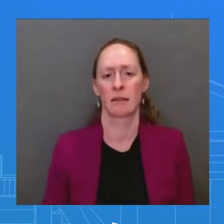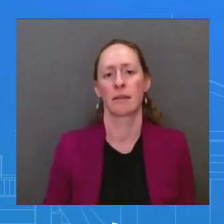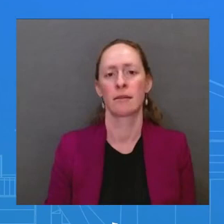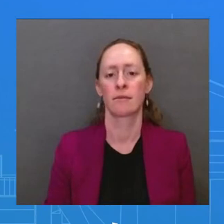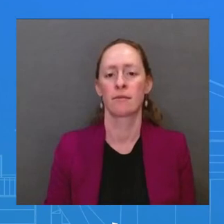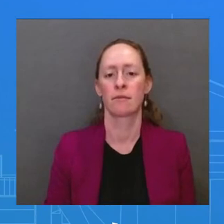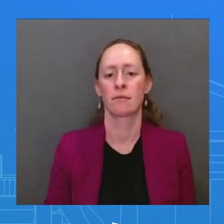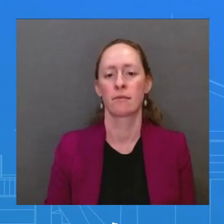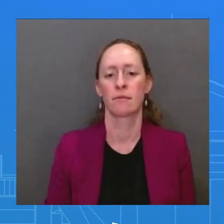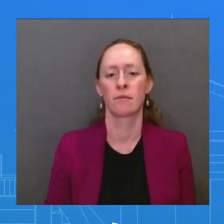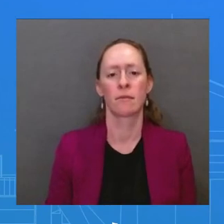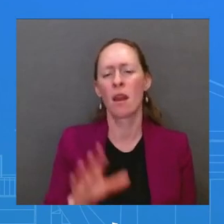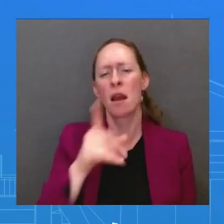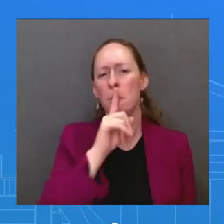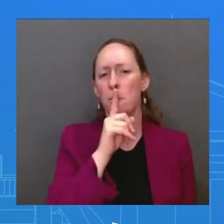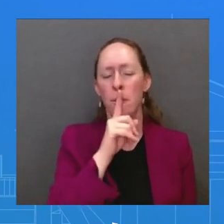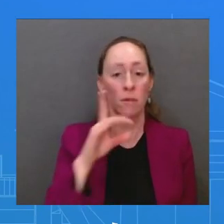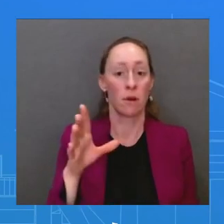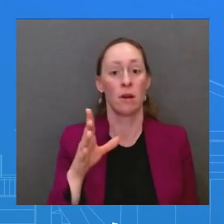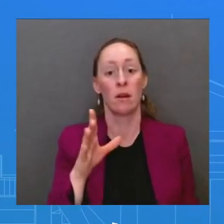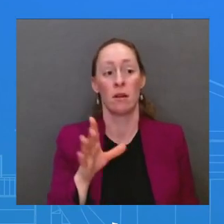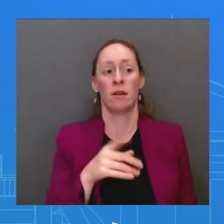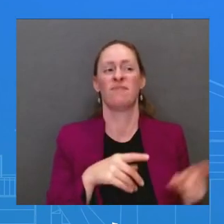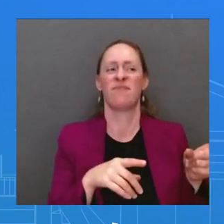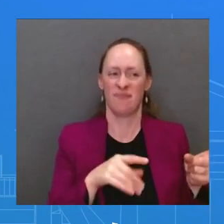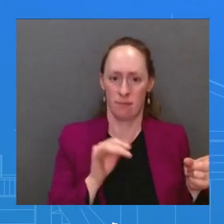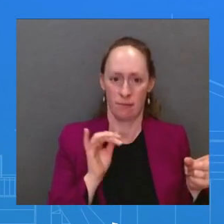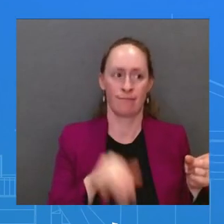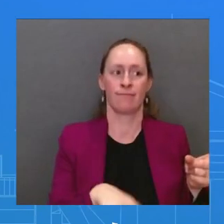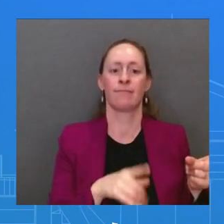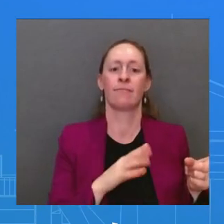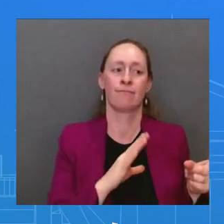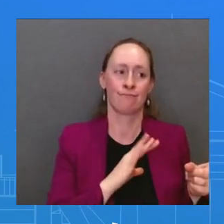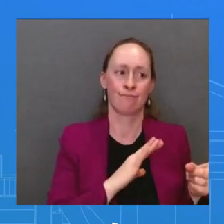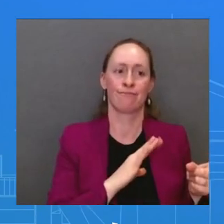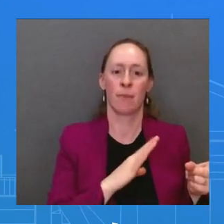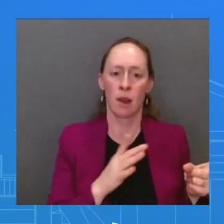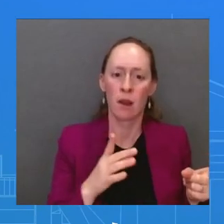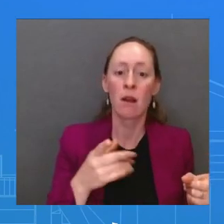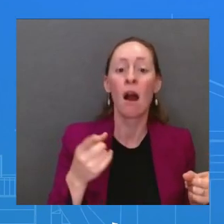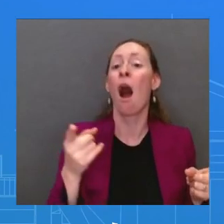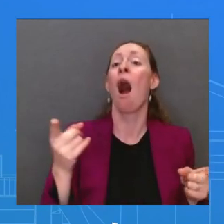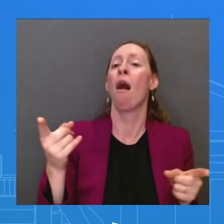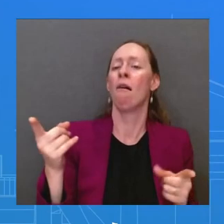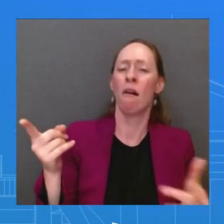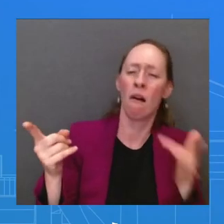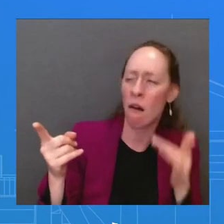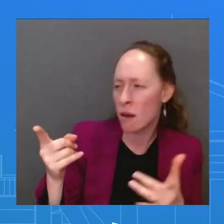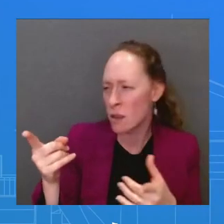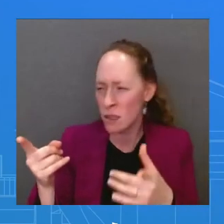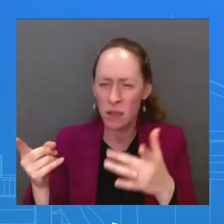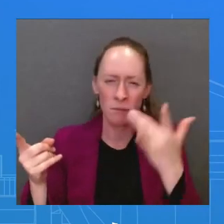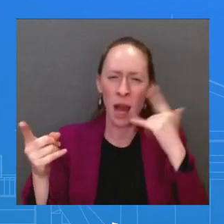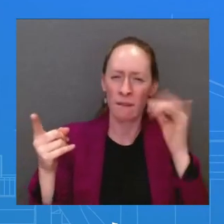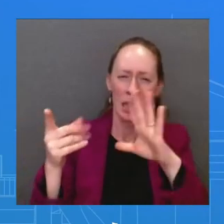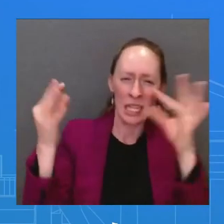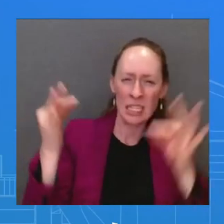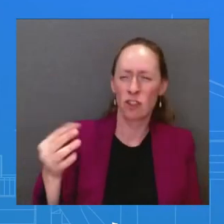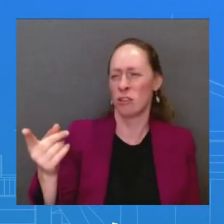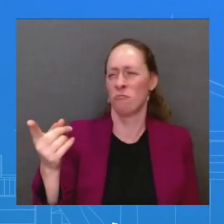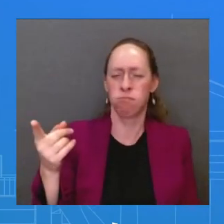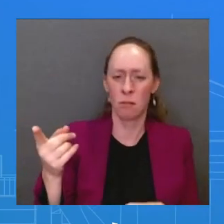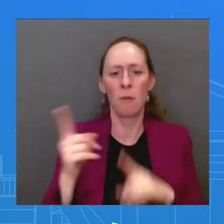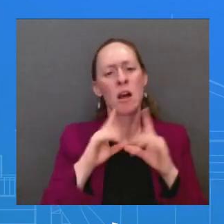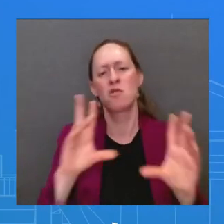there that is going to be his ultimate metric for whether we're succeeding or not. Secondly, as I said before, we